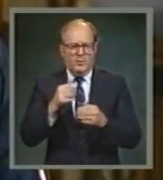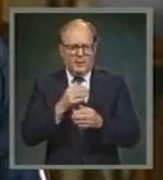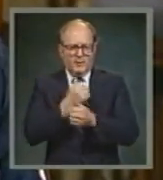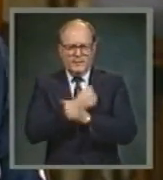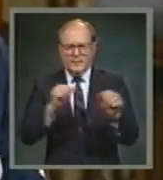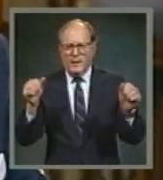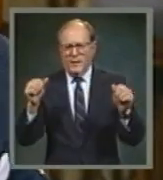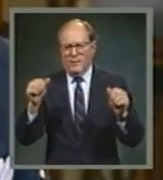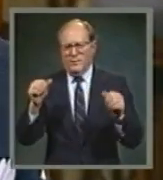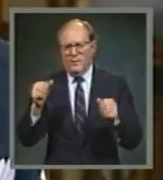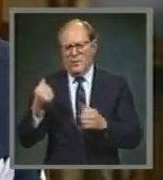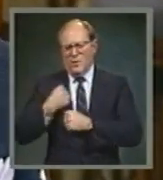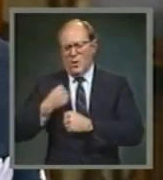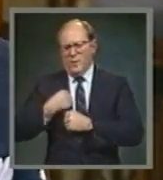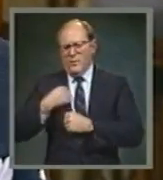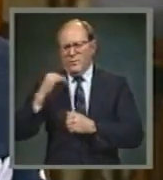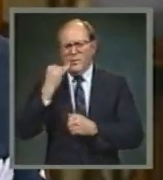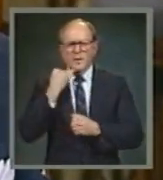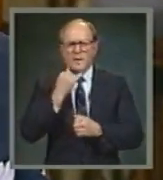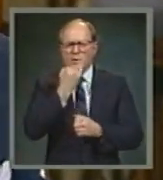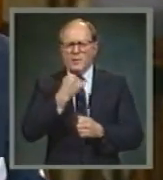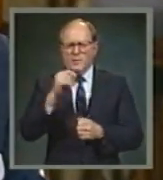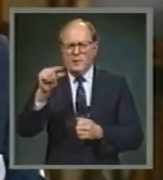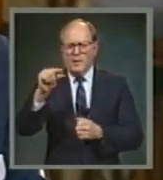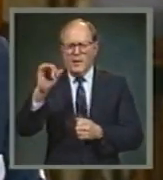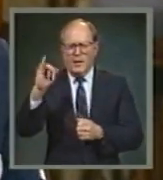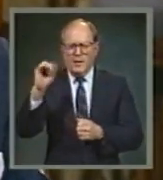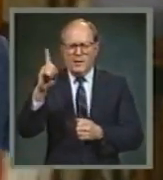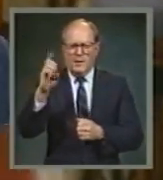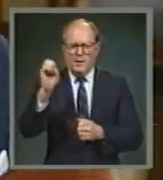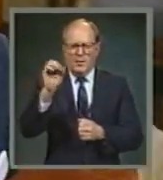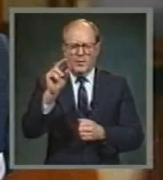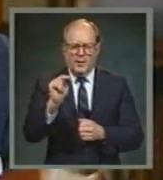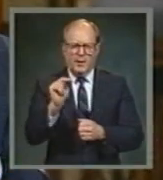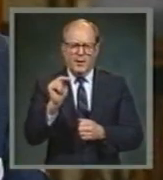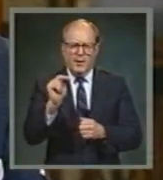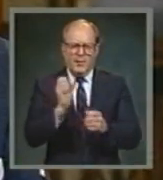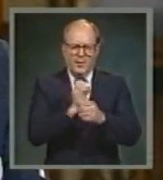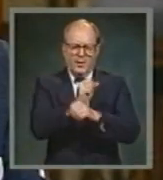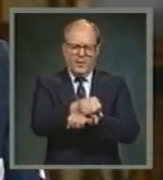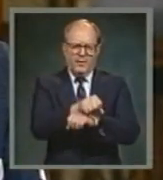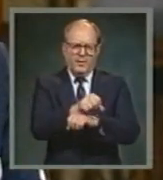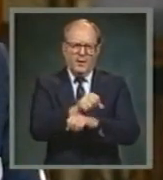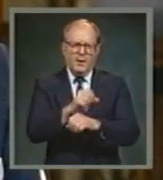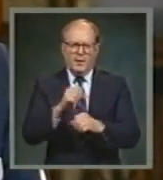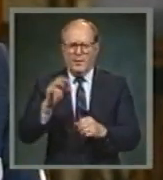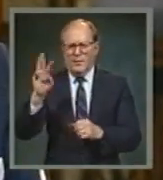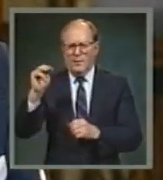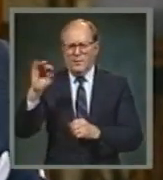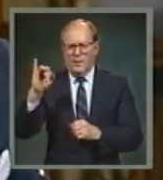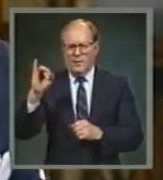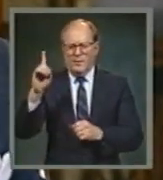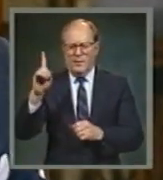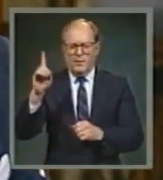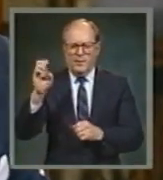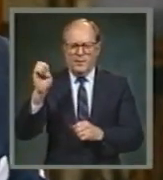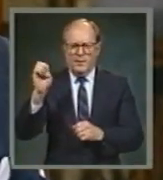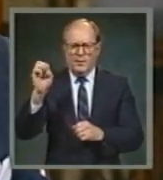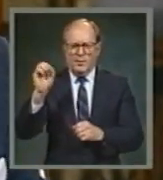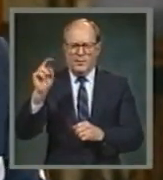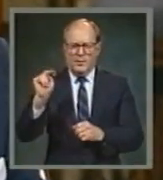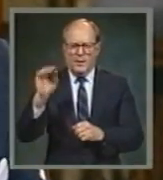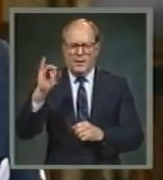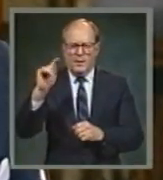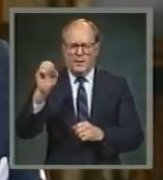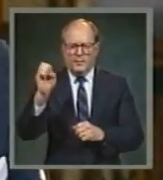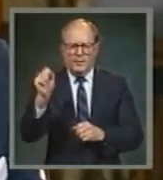Israel. Gideon's army of only 300 soldiers defeated the mighty hordes of the Midianites. One godly